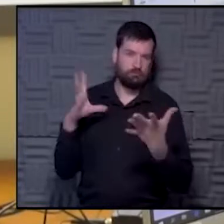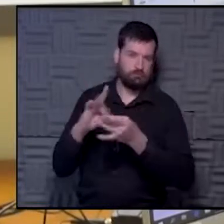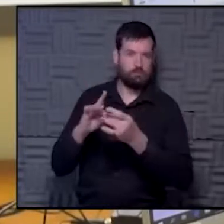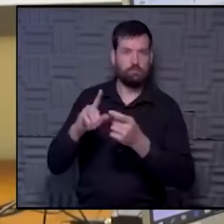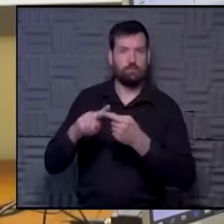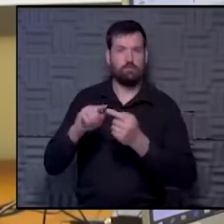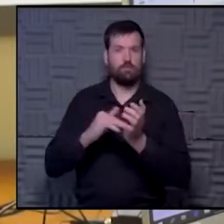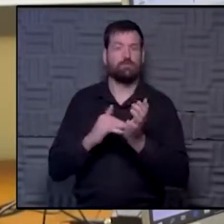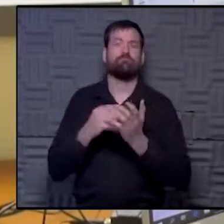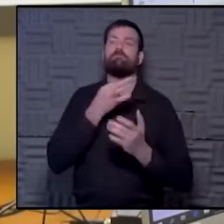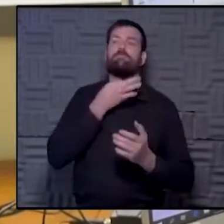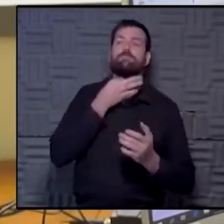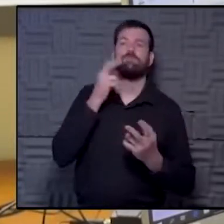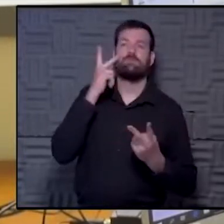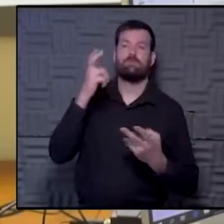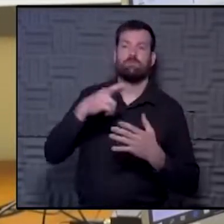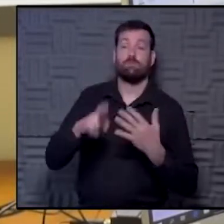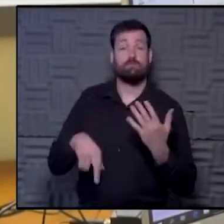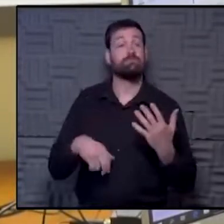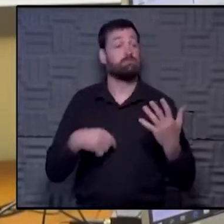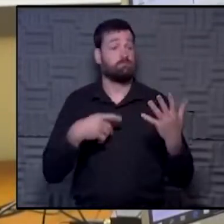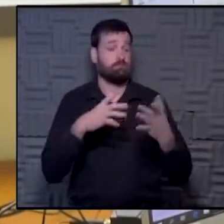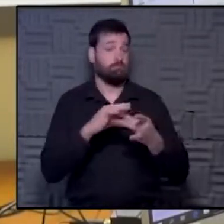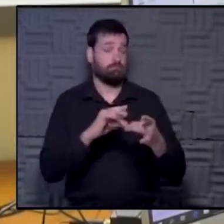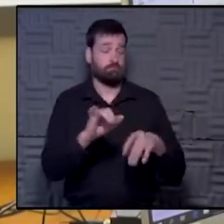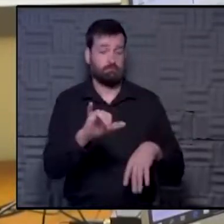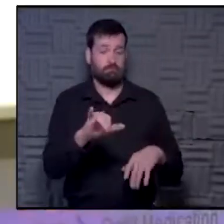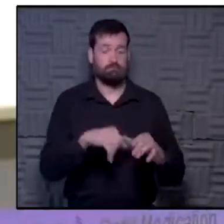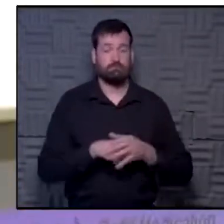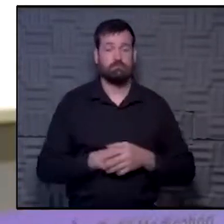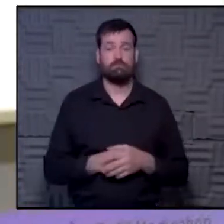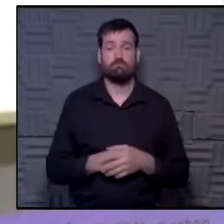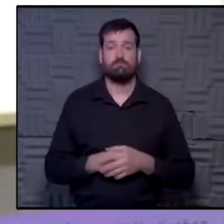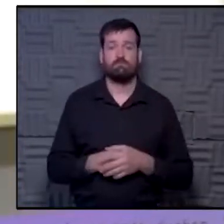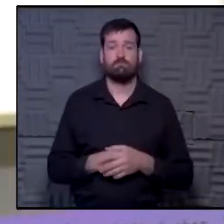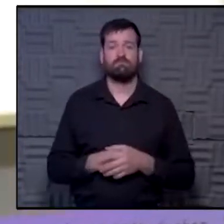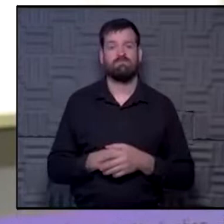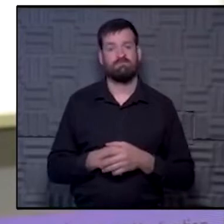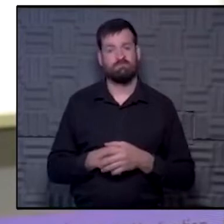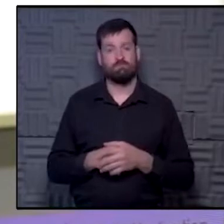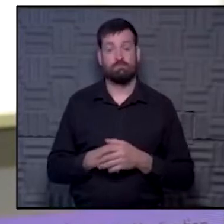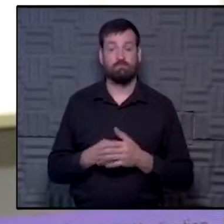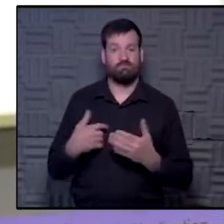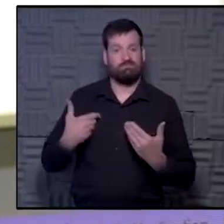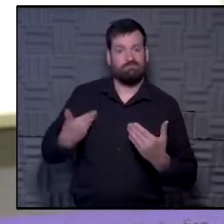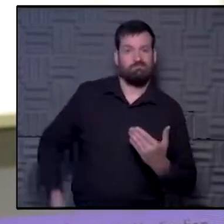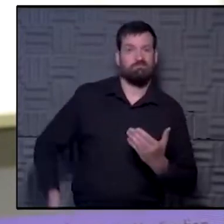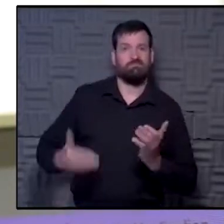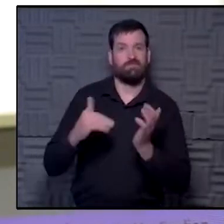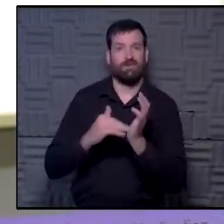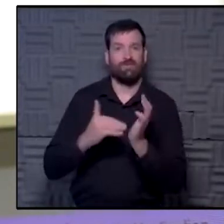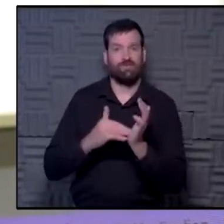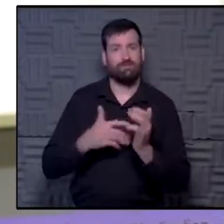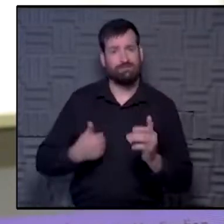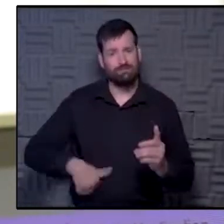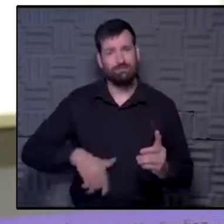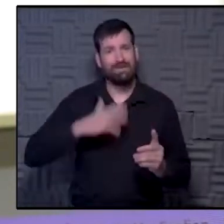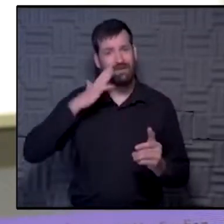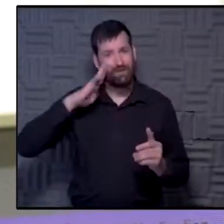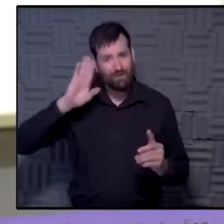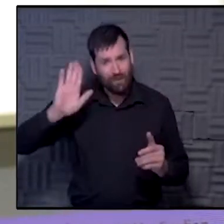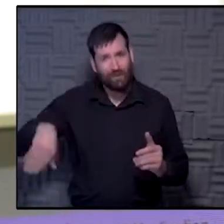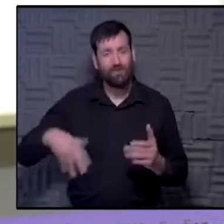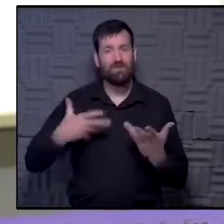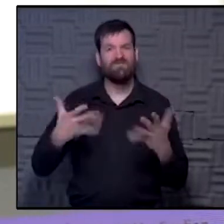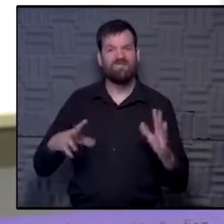to see what you can share. And just to speak to that, I mean, I think we all, I think as physicians, we all know and have felt